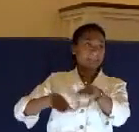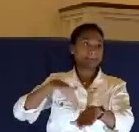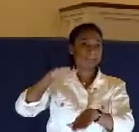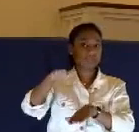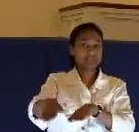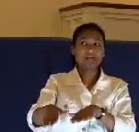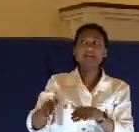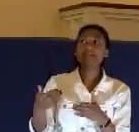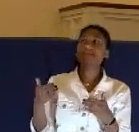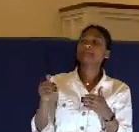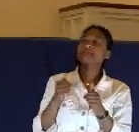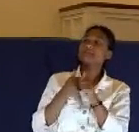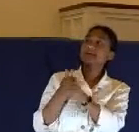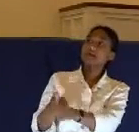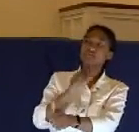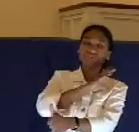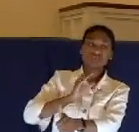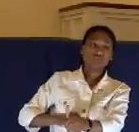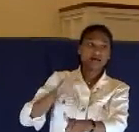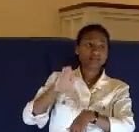Following the steps of Christ.